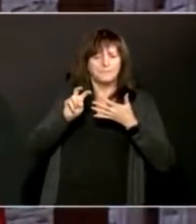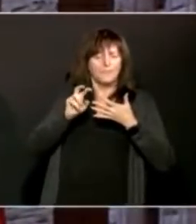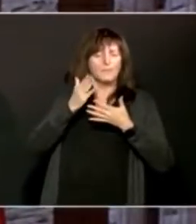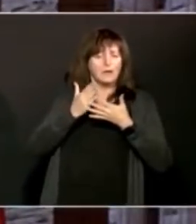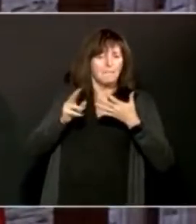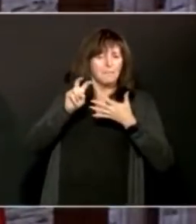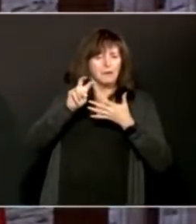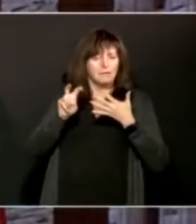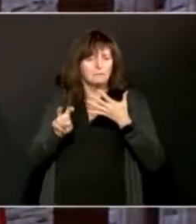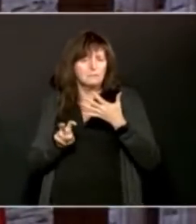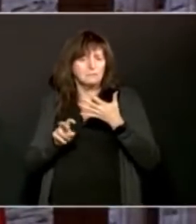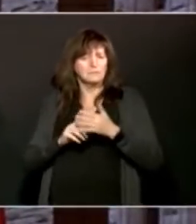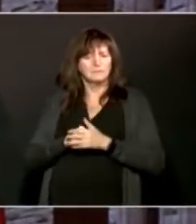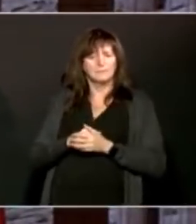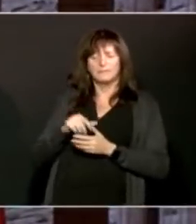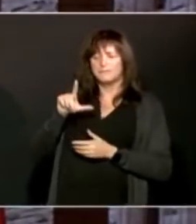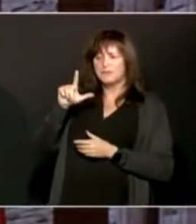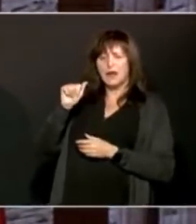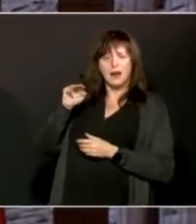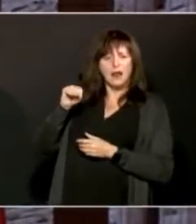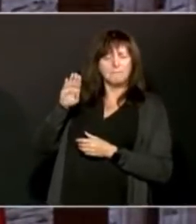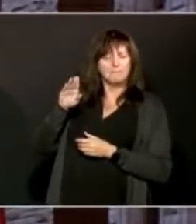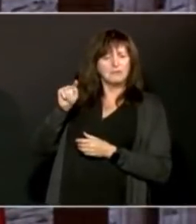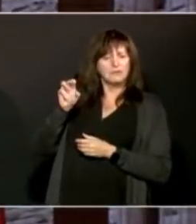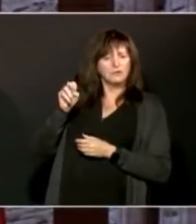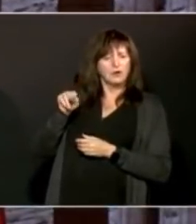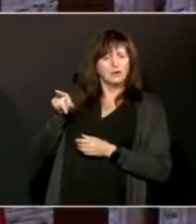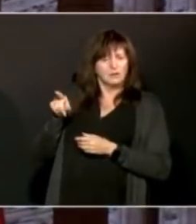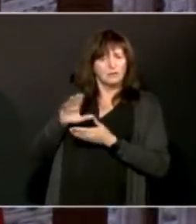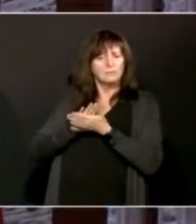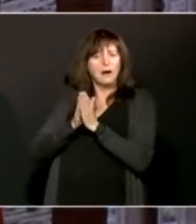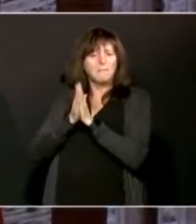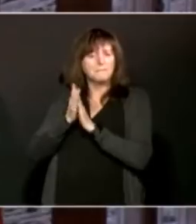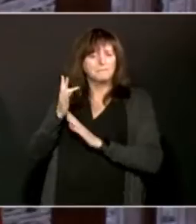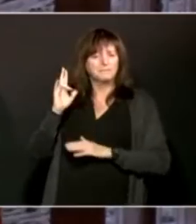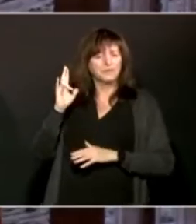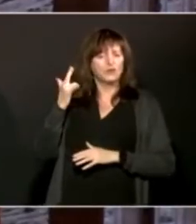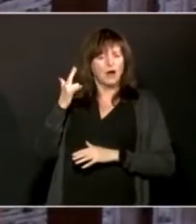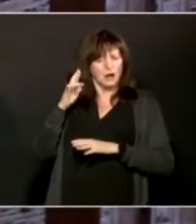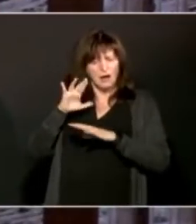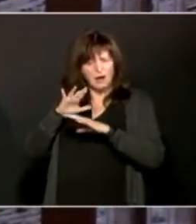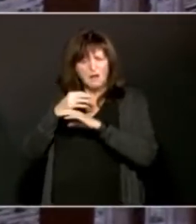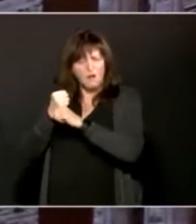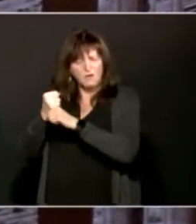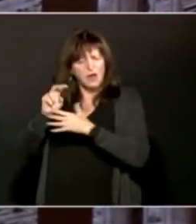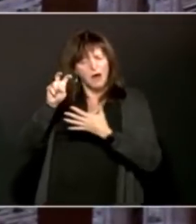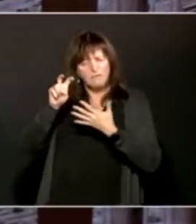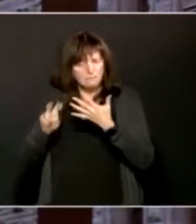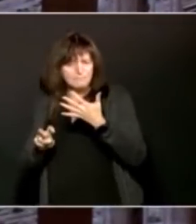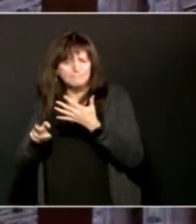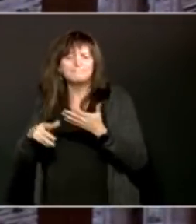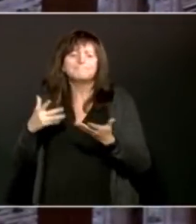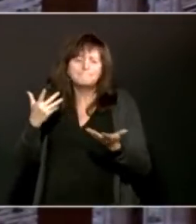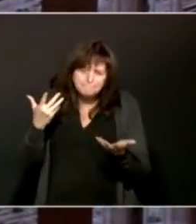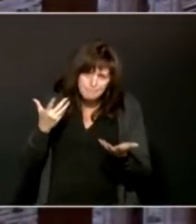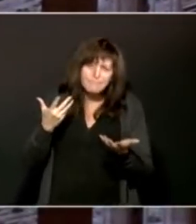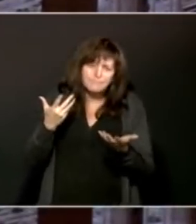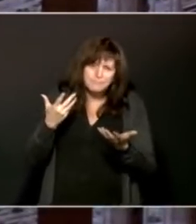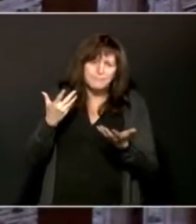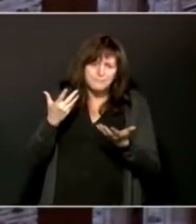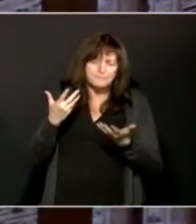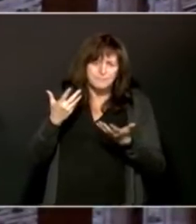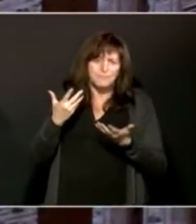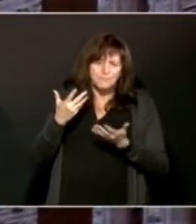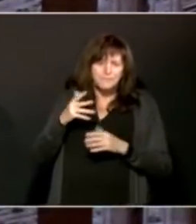that Lambton Public Health Unit moved into the gray zone or lockdown zone. So that means we have five at the moment. Lambton, Thunder